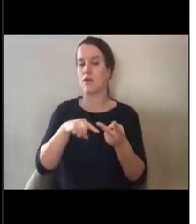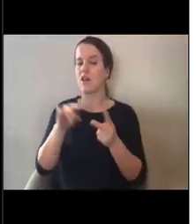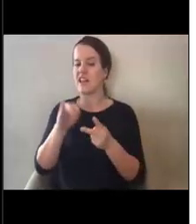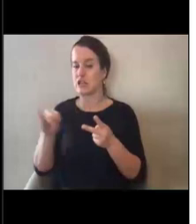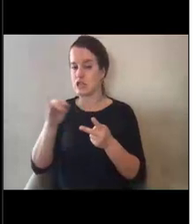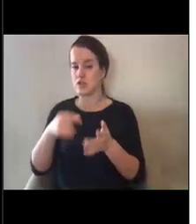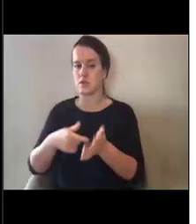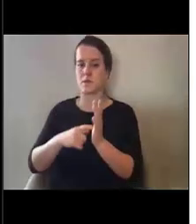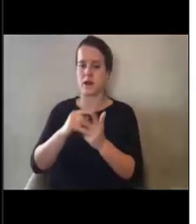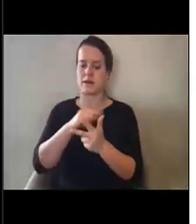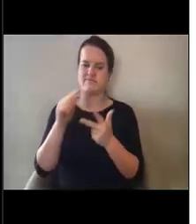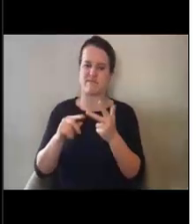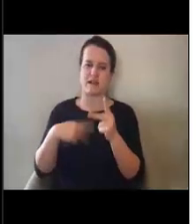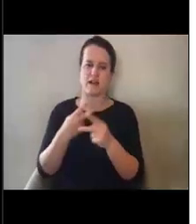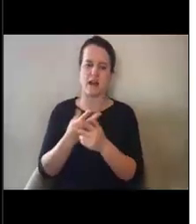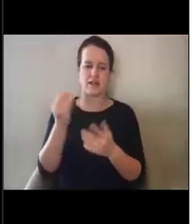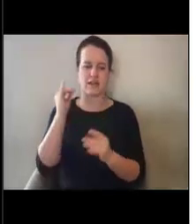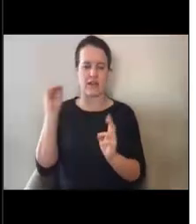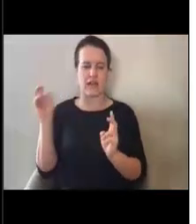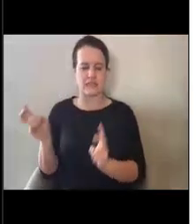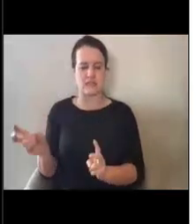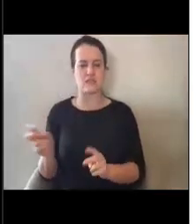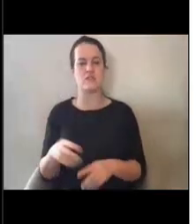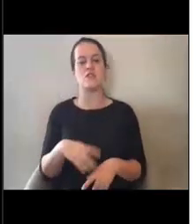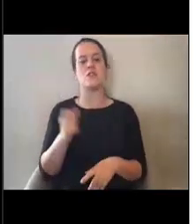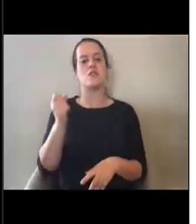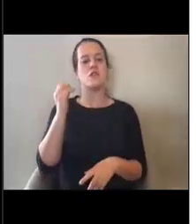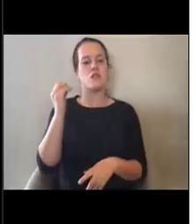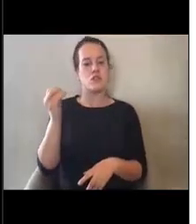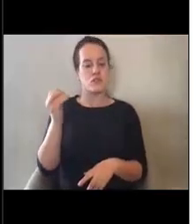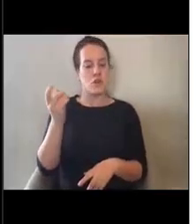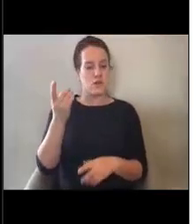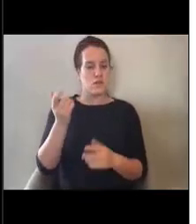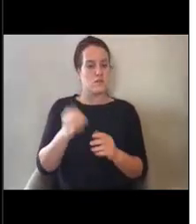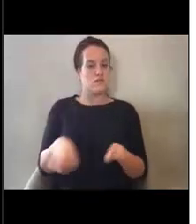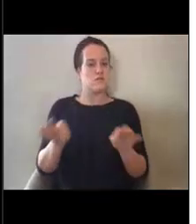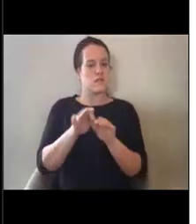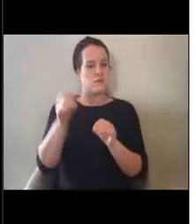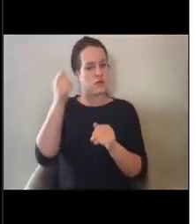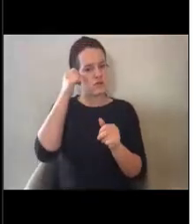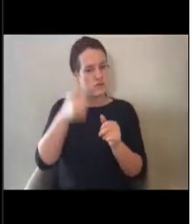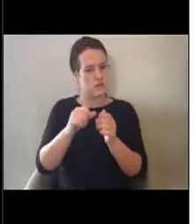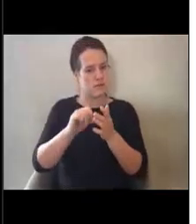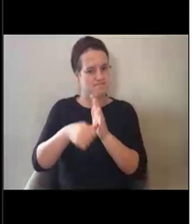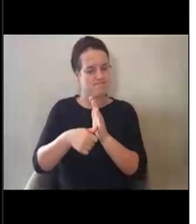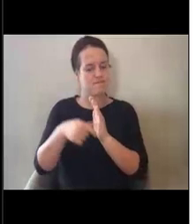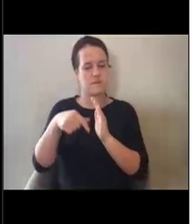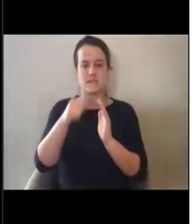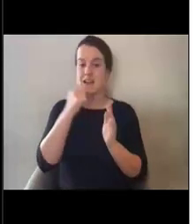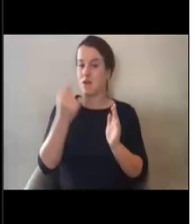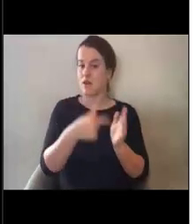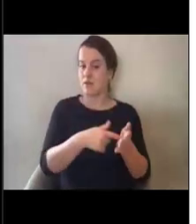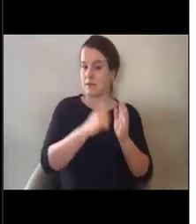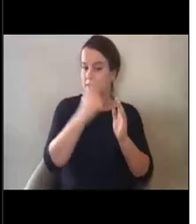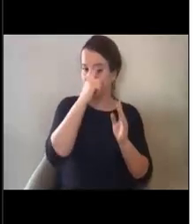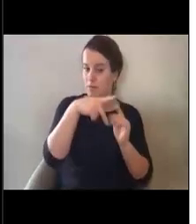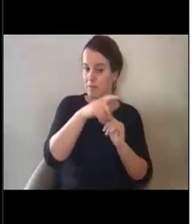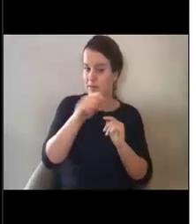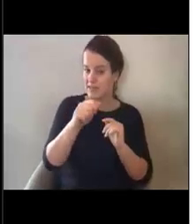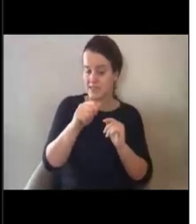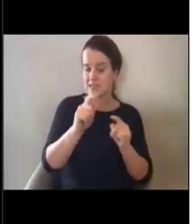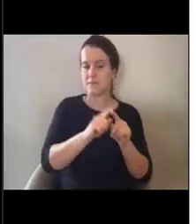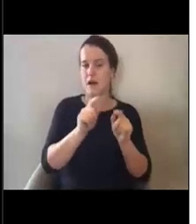and things like that. And it's important to understand that. And this is not just a requirement under public assistance. These are requirements across all federal